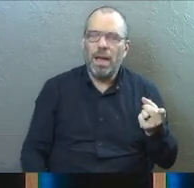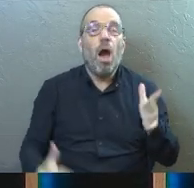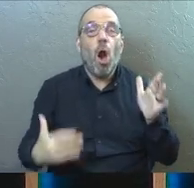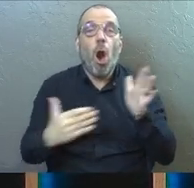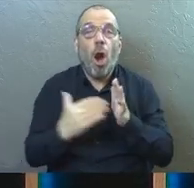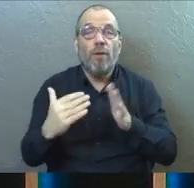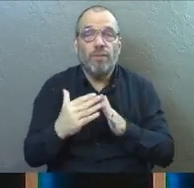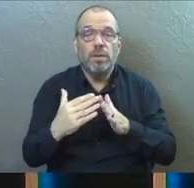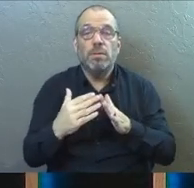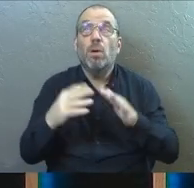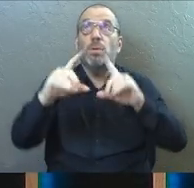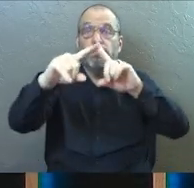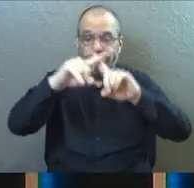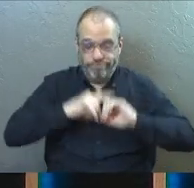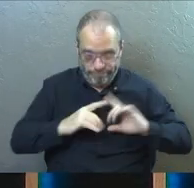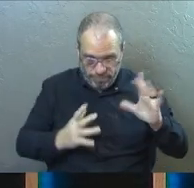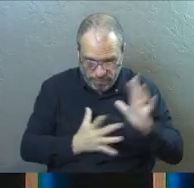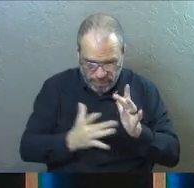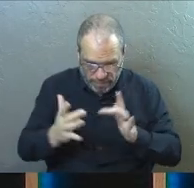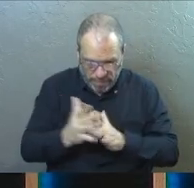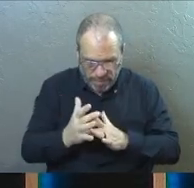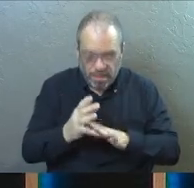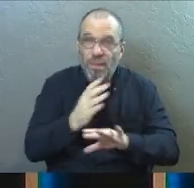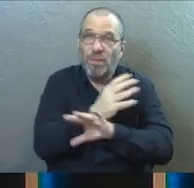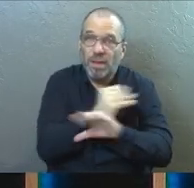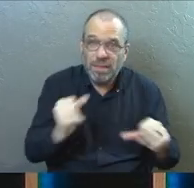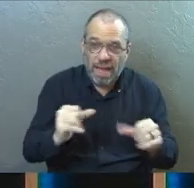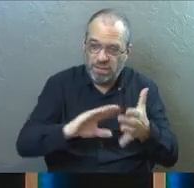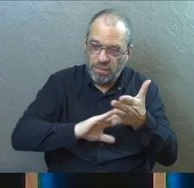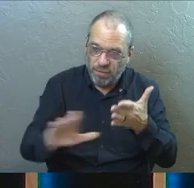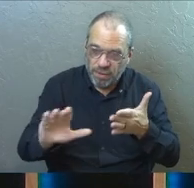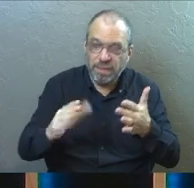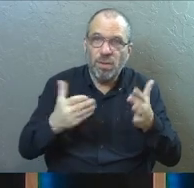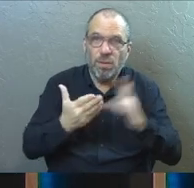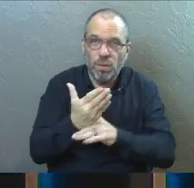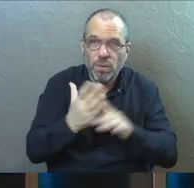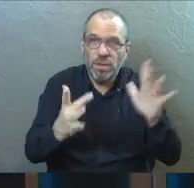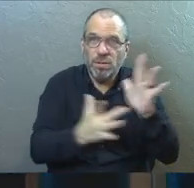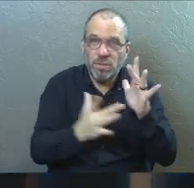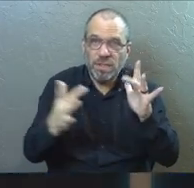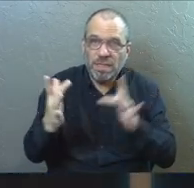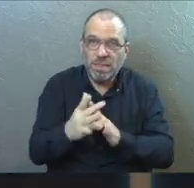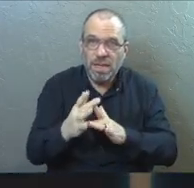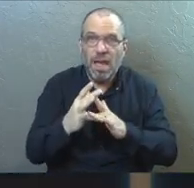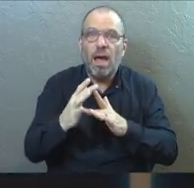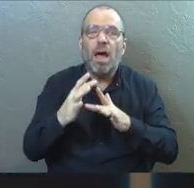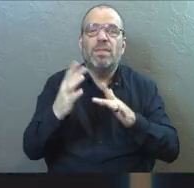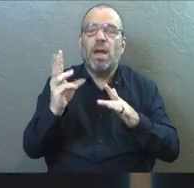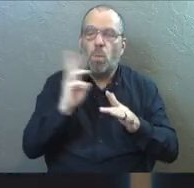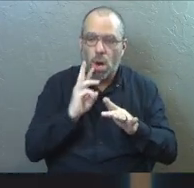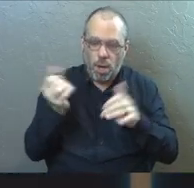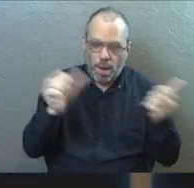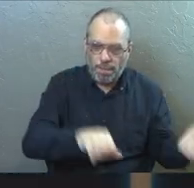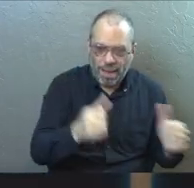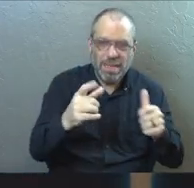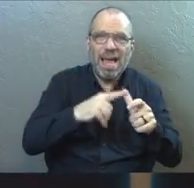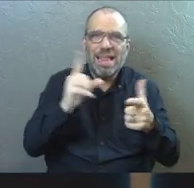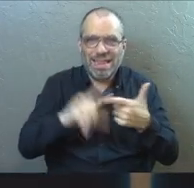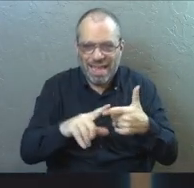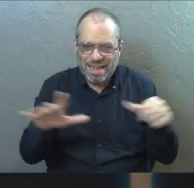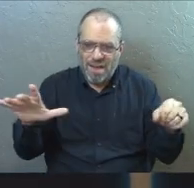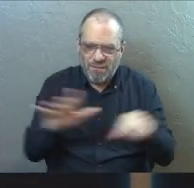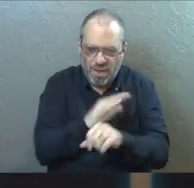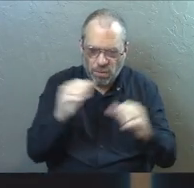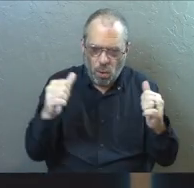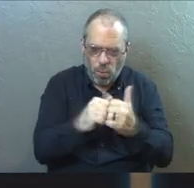Often when someone comes to Jesus Christ, they are saved and forgiven by Jesus Christ. They are water baptized and they are